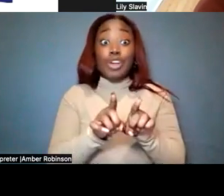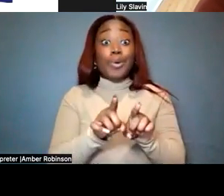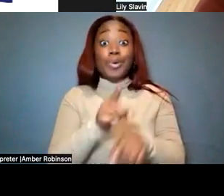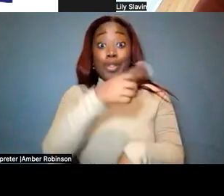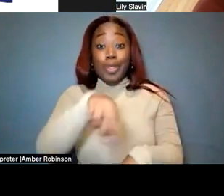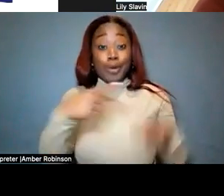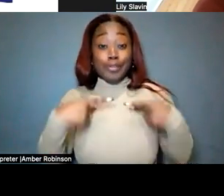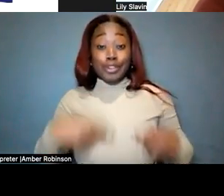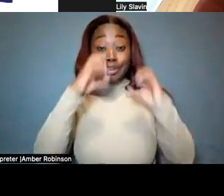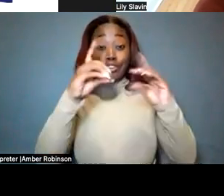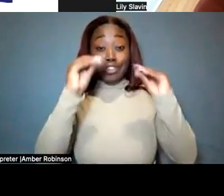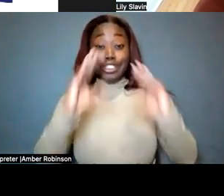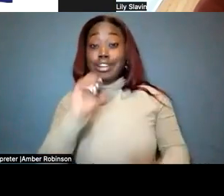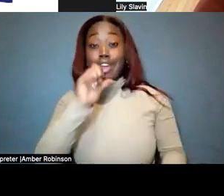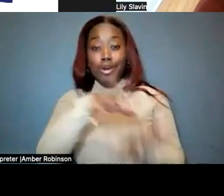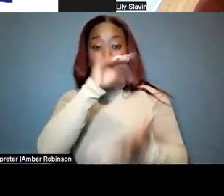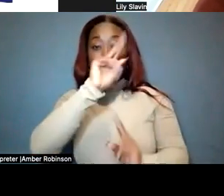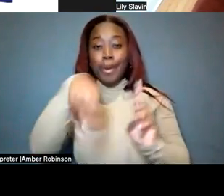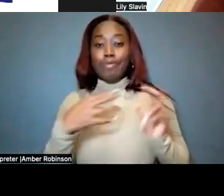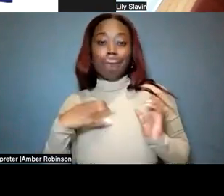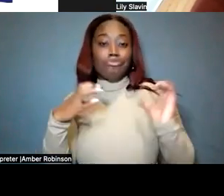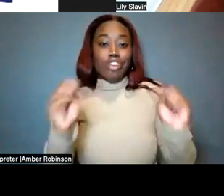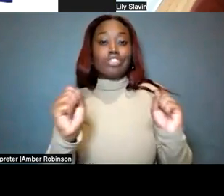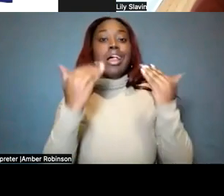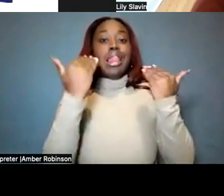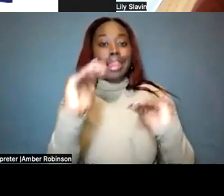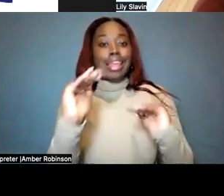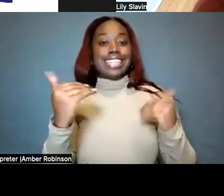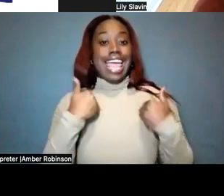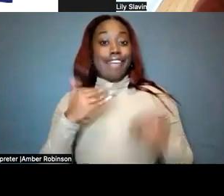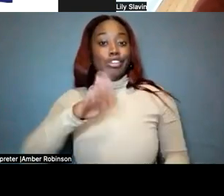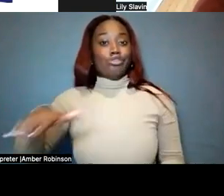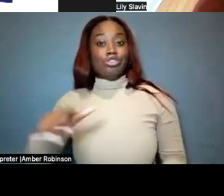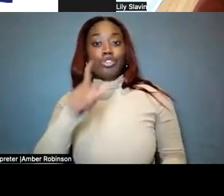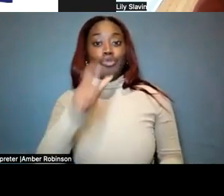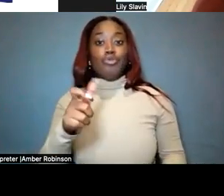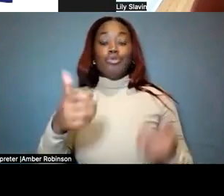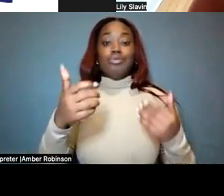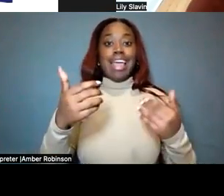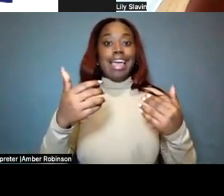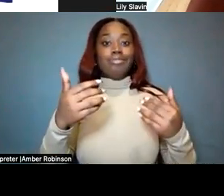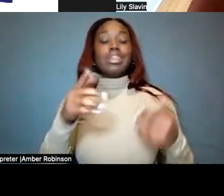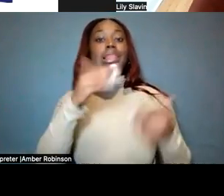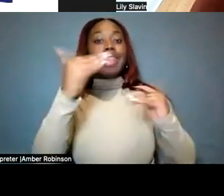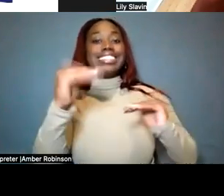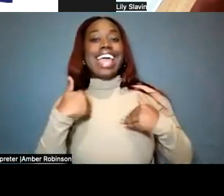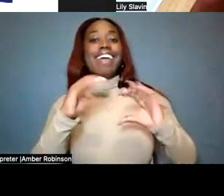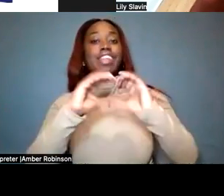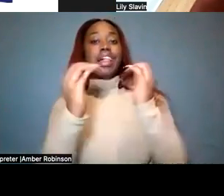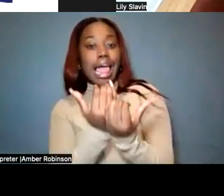to learn about kids with charge unless they take some physical education for children with sensory impairment class. And so